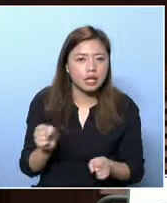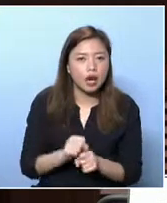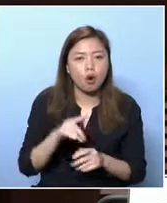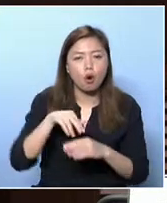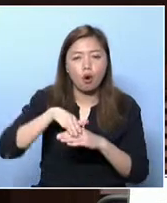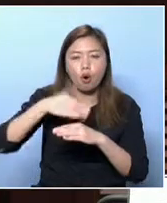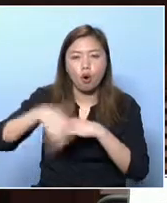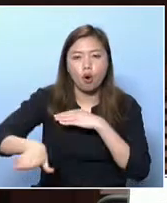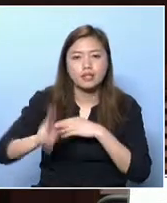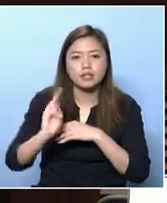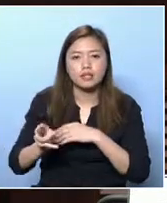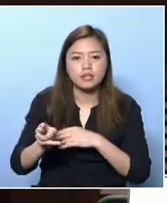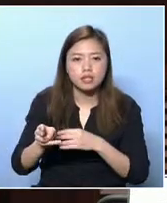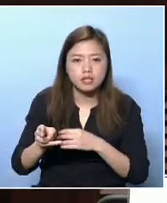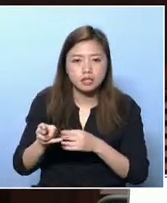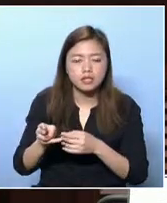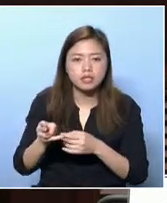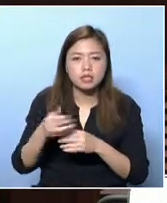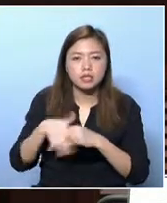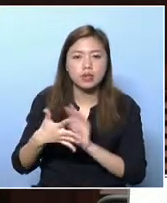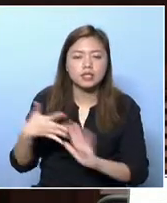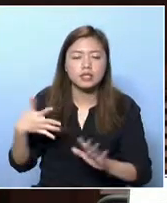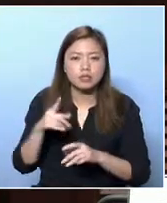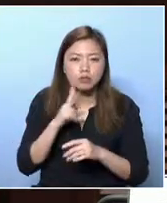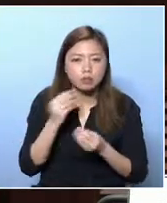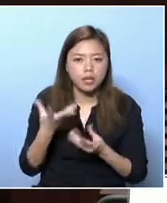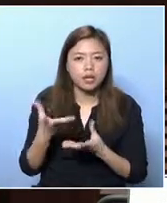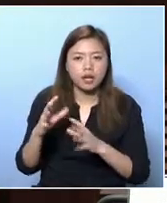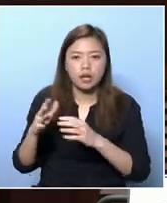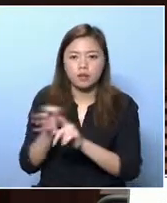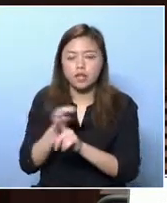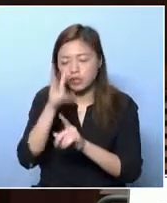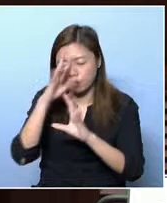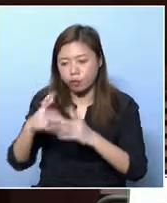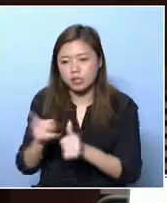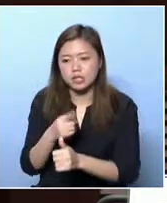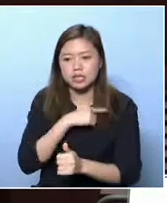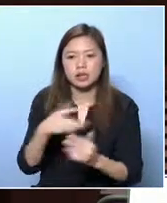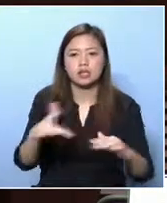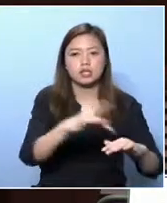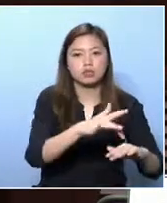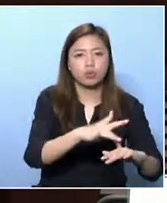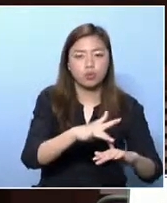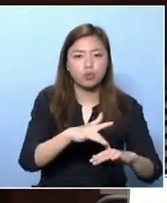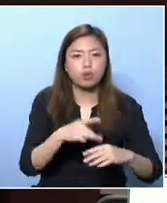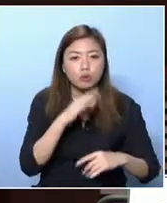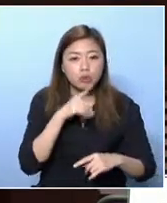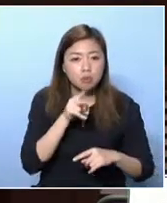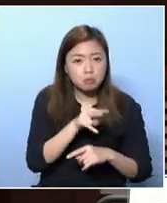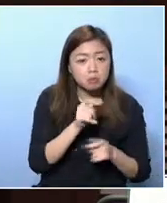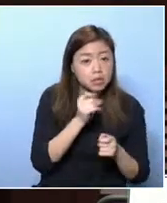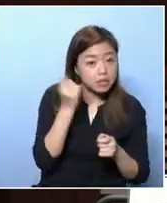poverty alleviation would be to engage some NGOs to offer